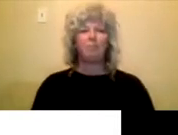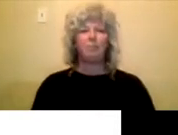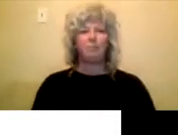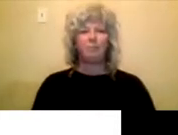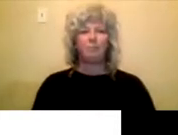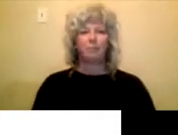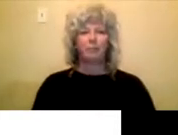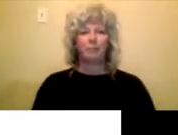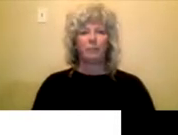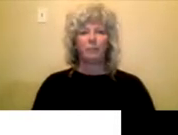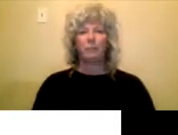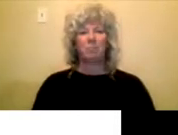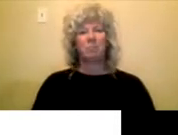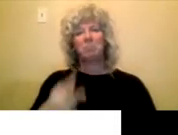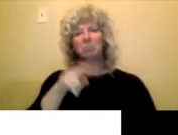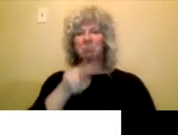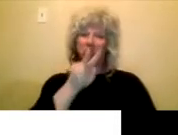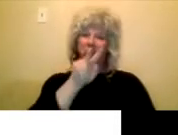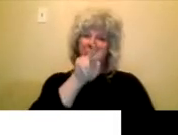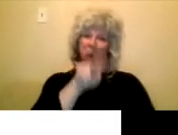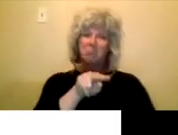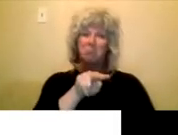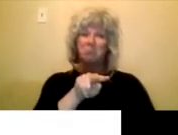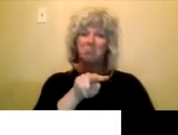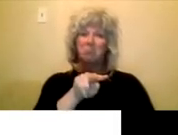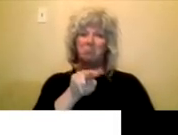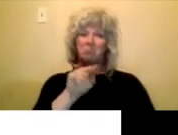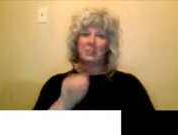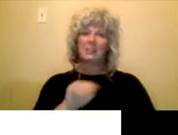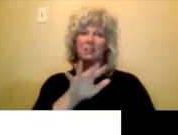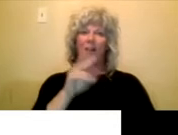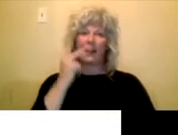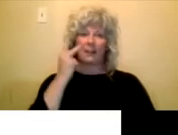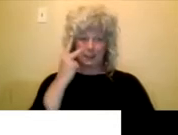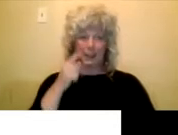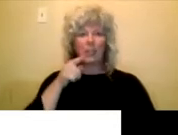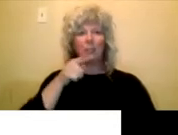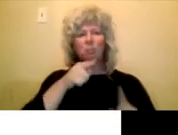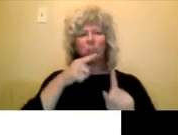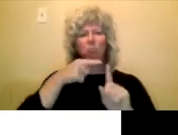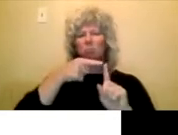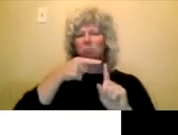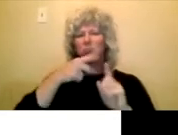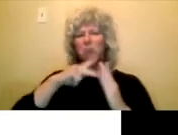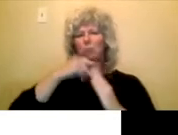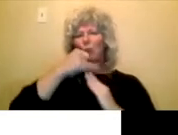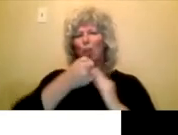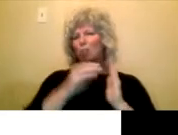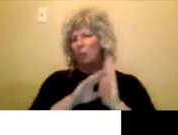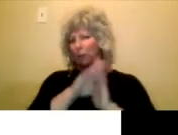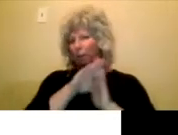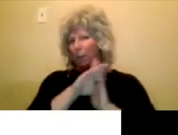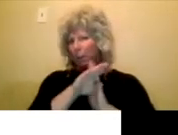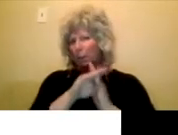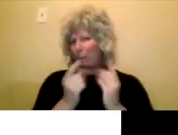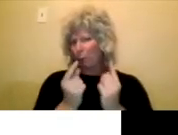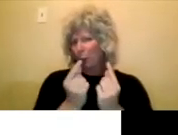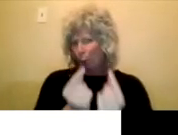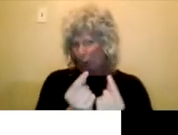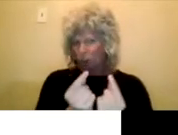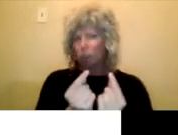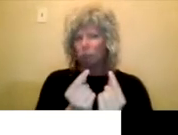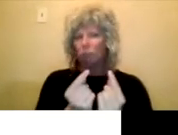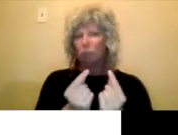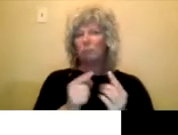So you can just follow along with the slides there. So project development is a sort of you're at the very